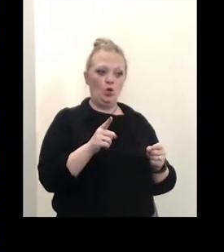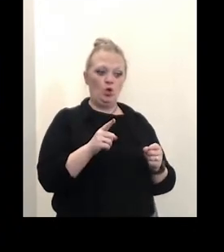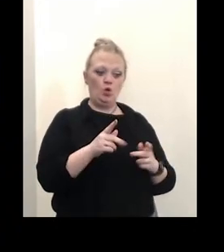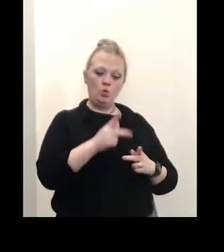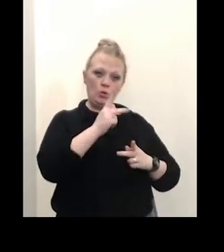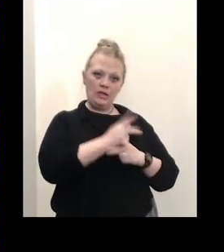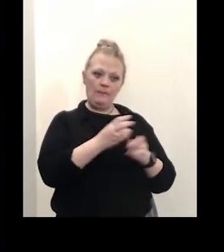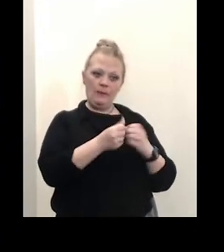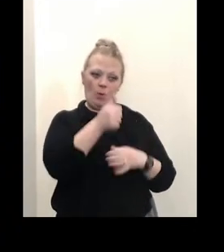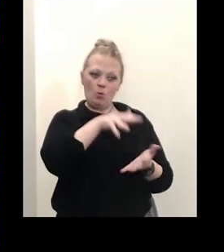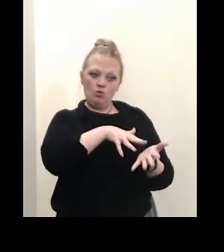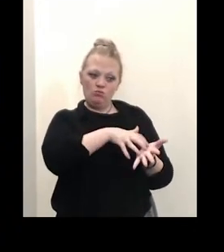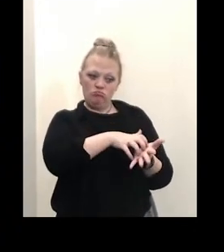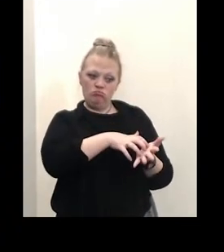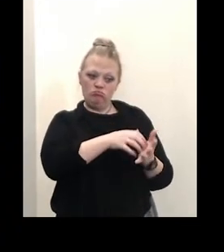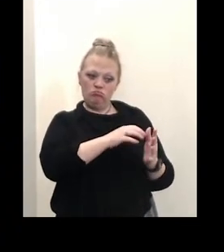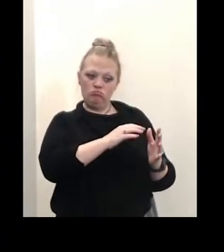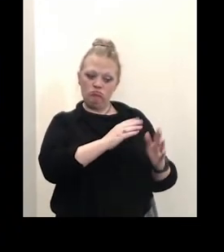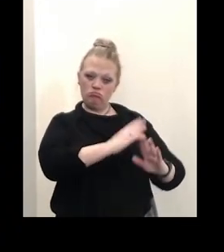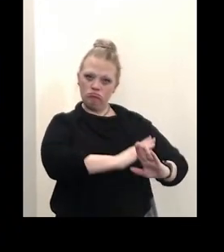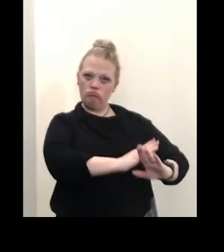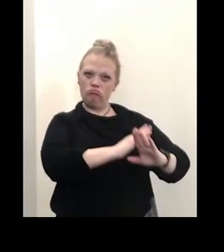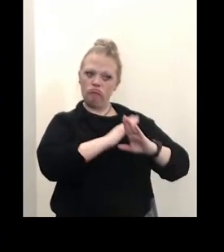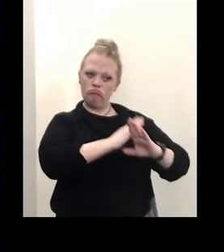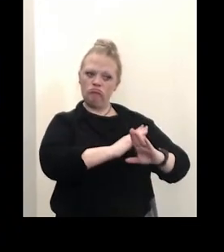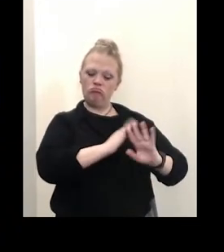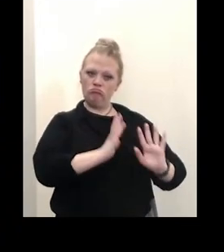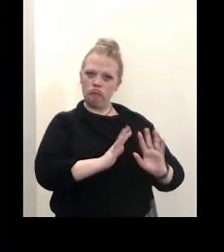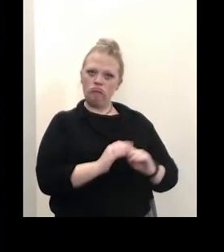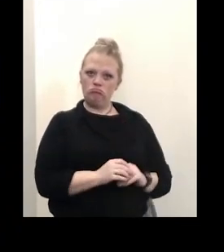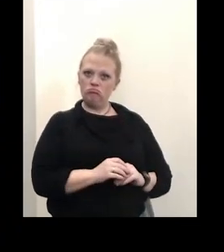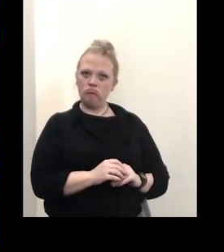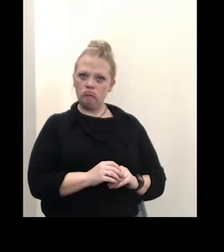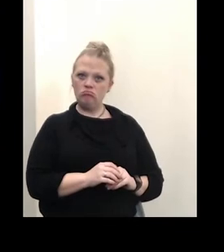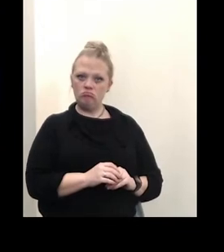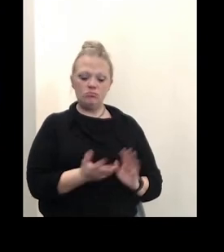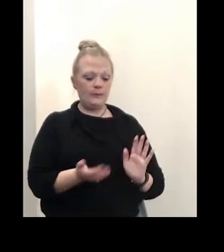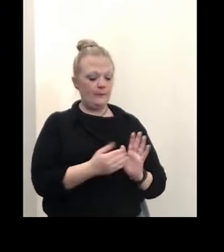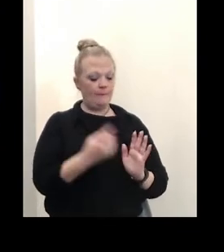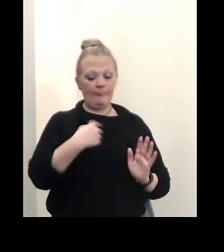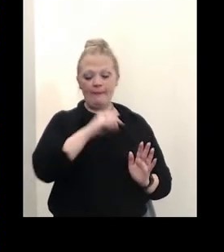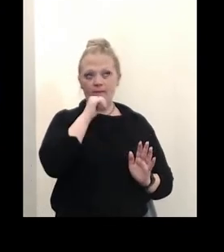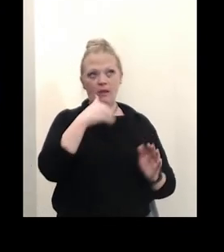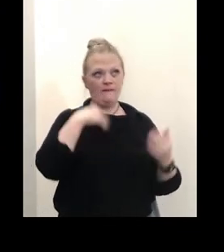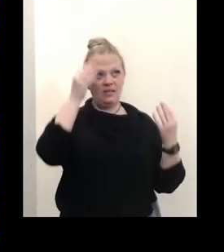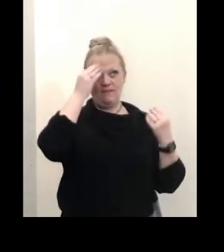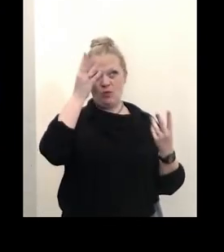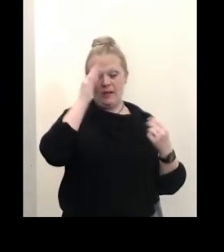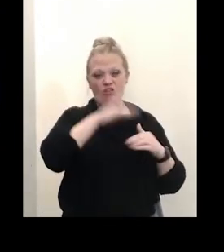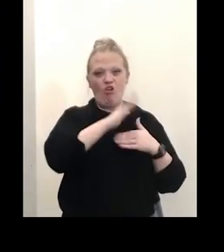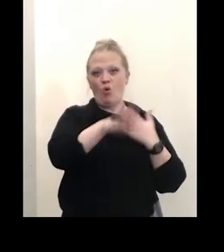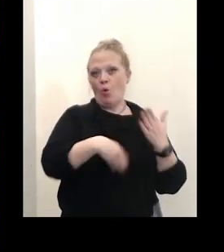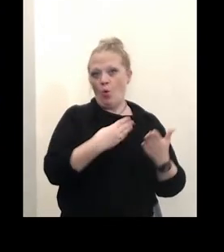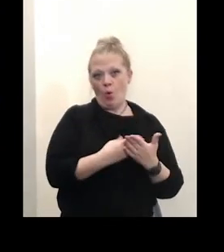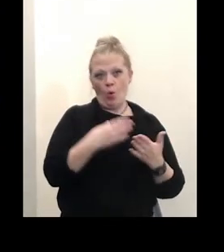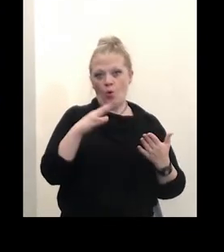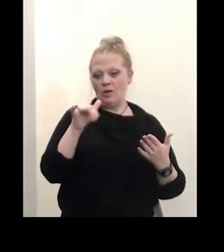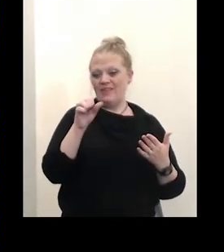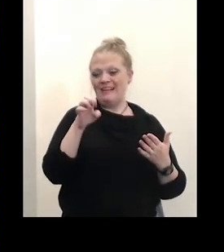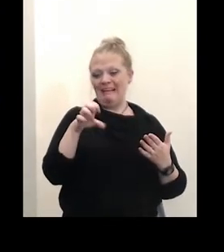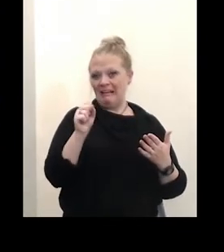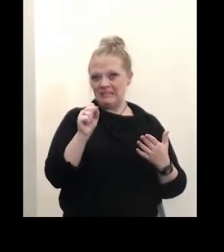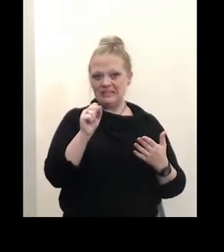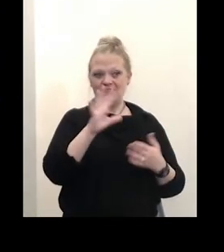vulnerable uh protected and you know and again um you know we don't have uh information on all our cases the immunization